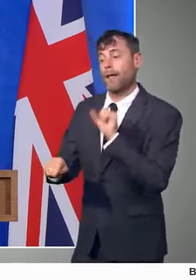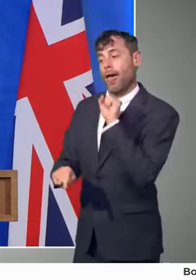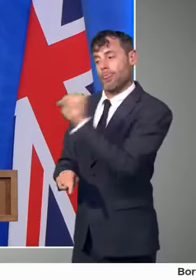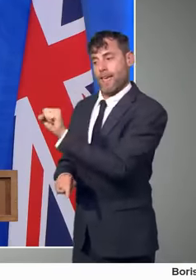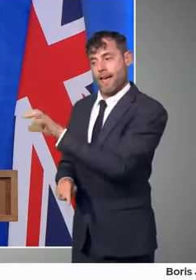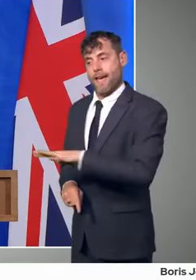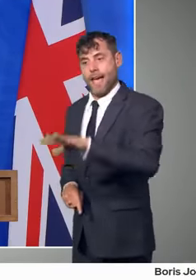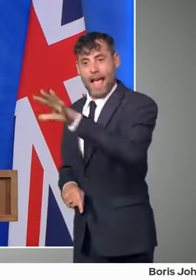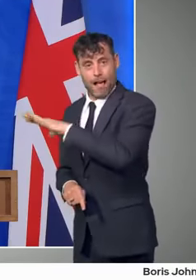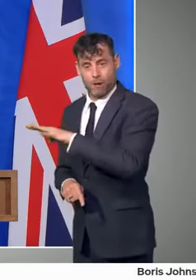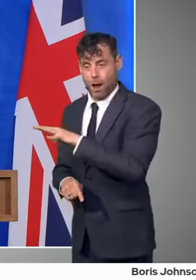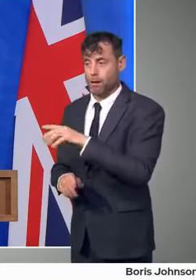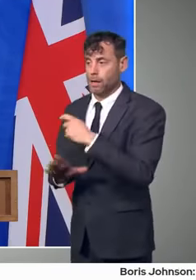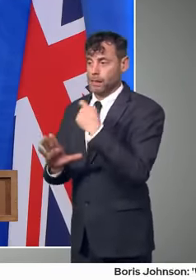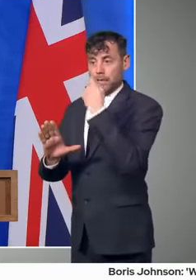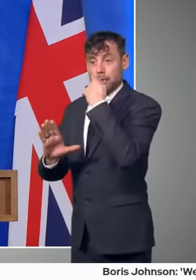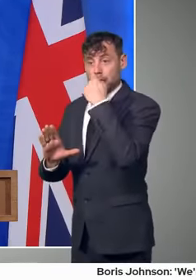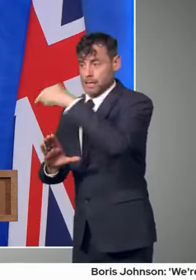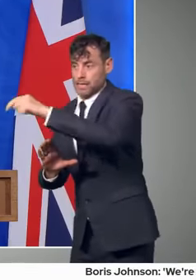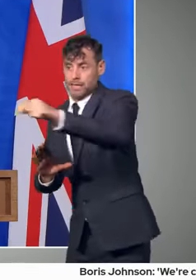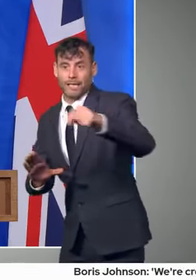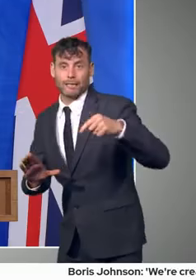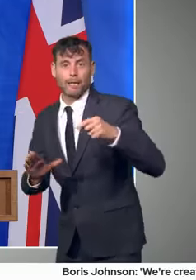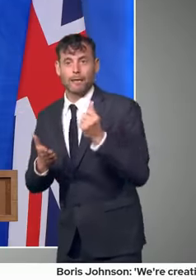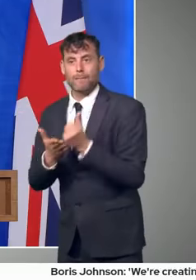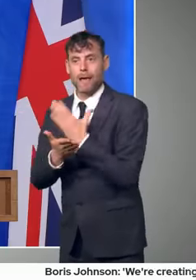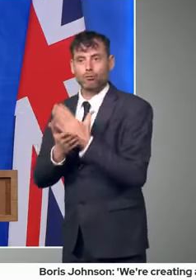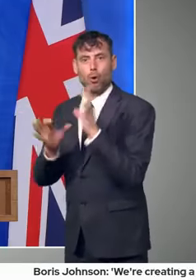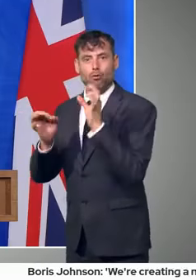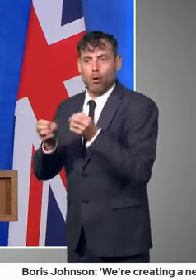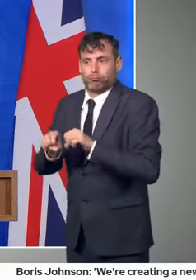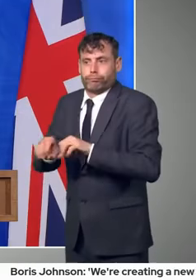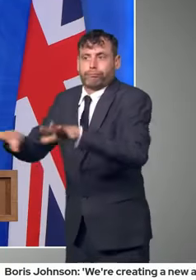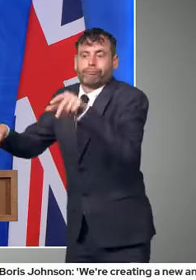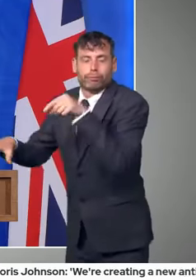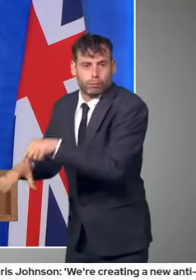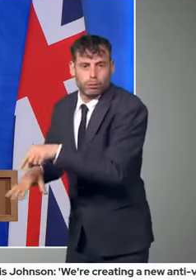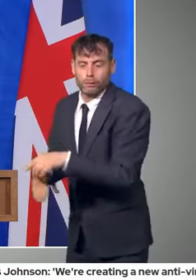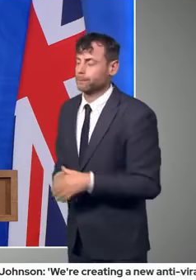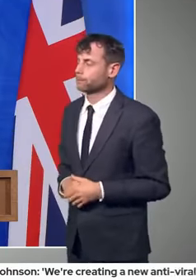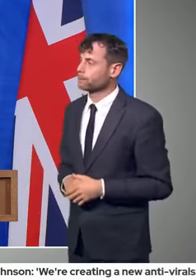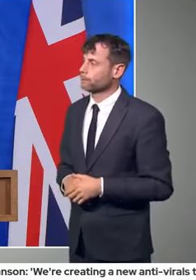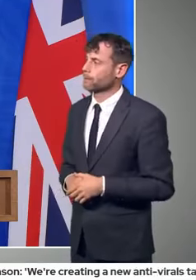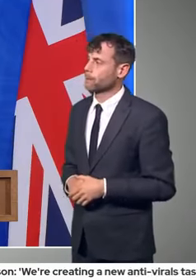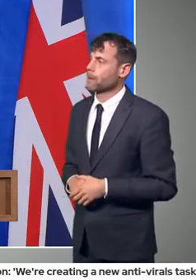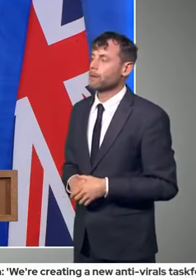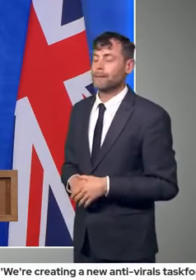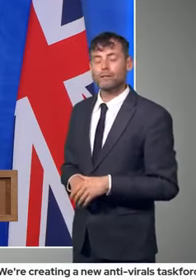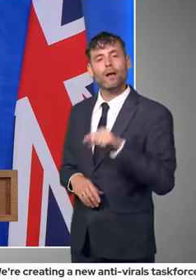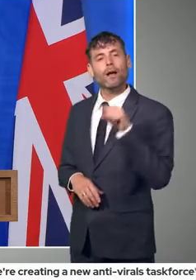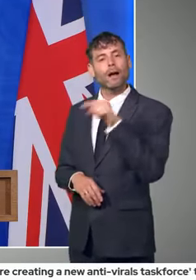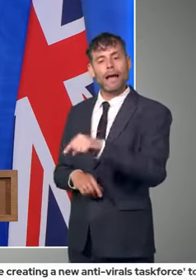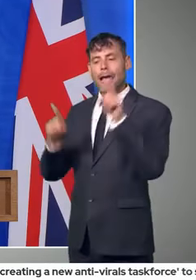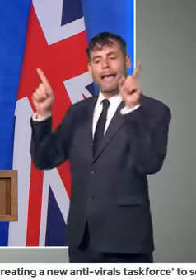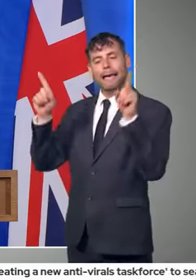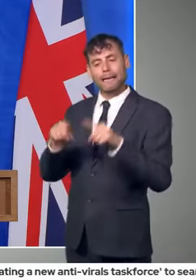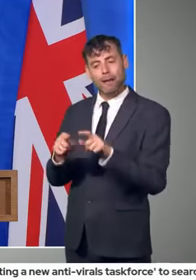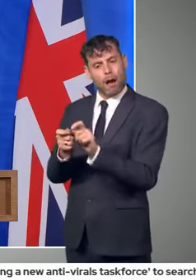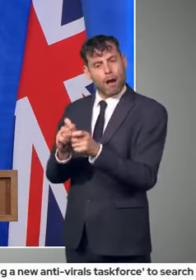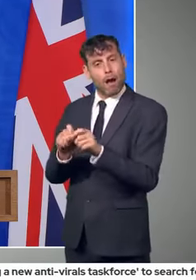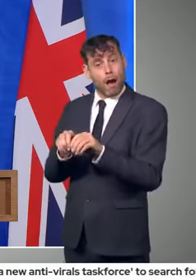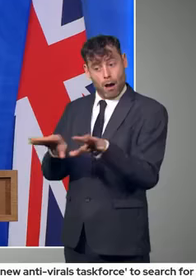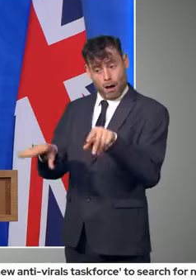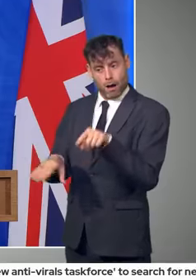want to stress that it is still a variant under investigation, not yet a variant of concern. We will look very carefully at whether it